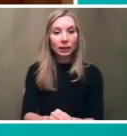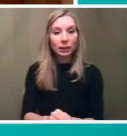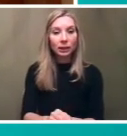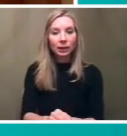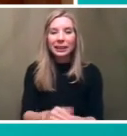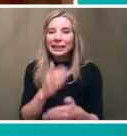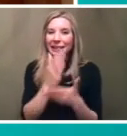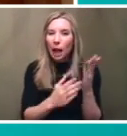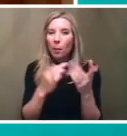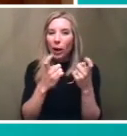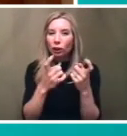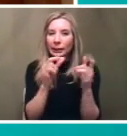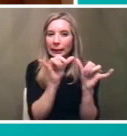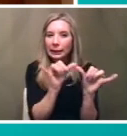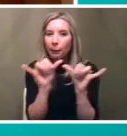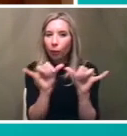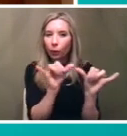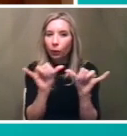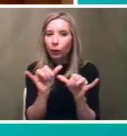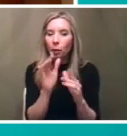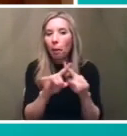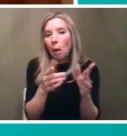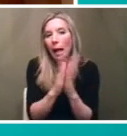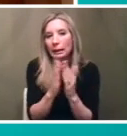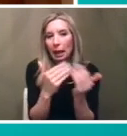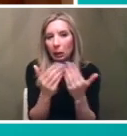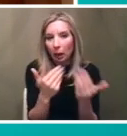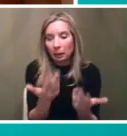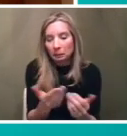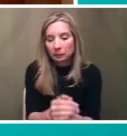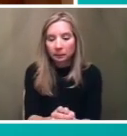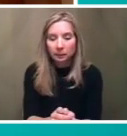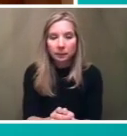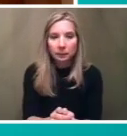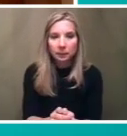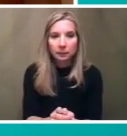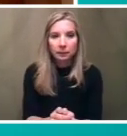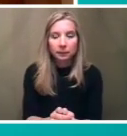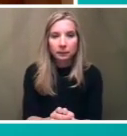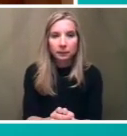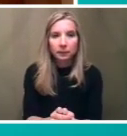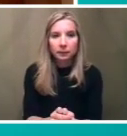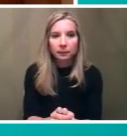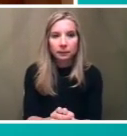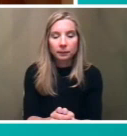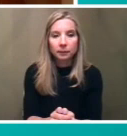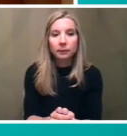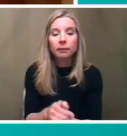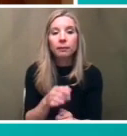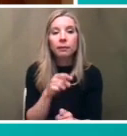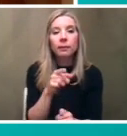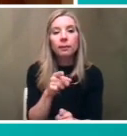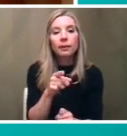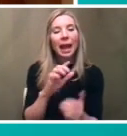policy changes but i'll ask them um again to to reiterate and there are um some important differences so this question is how